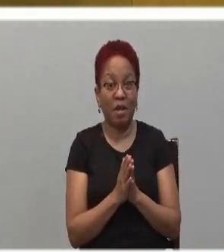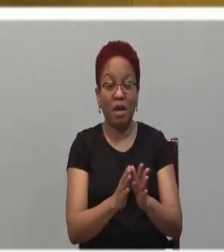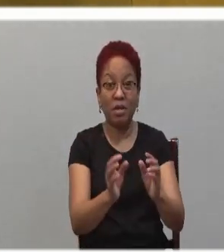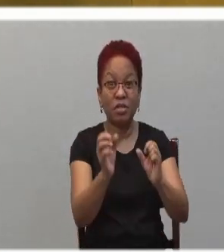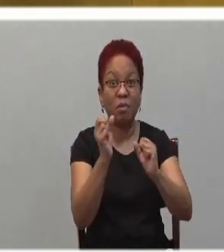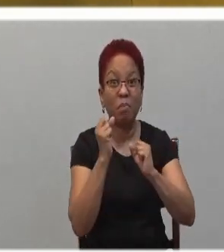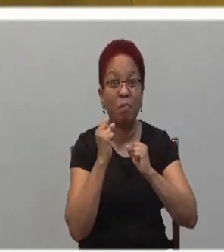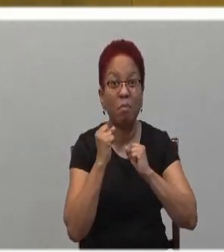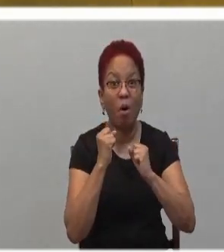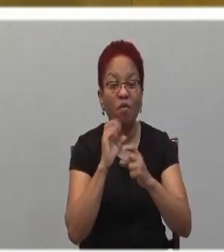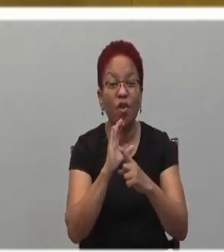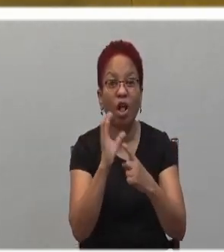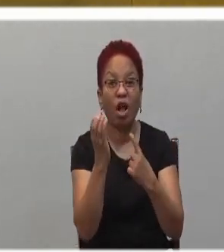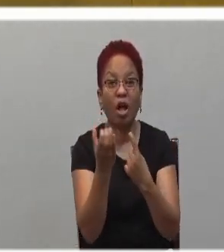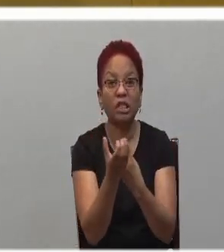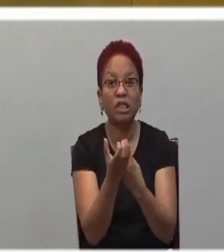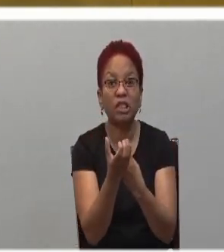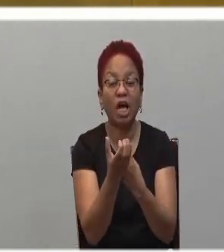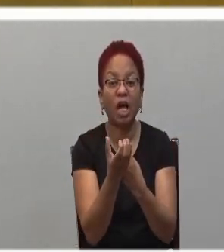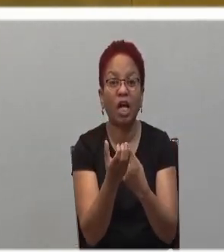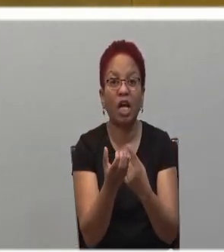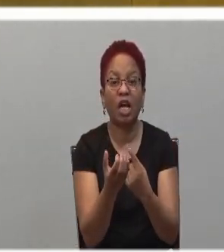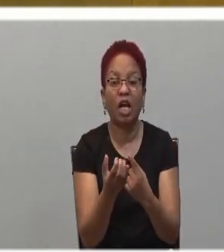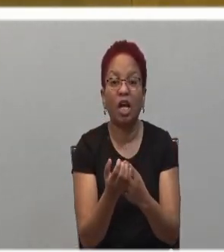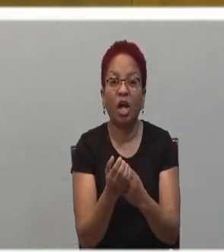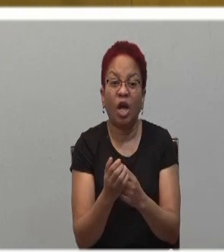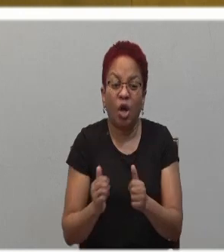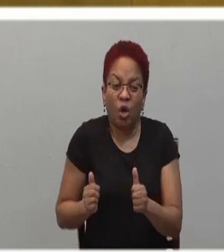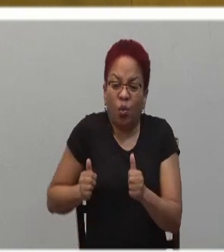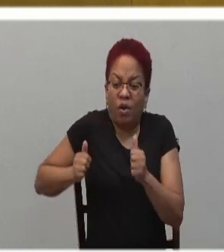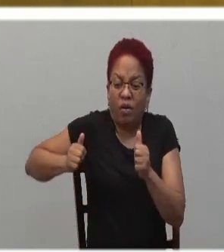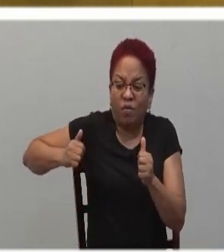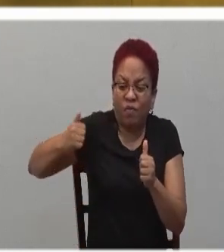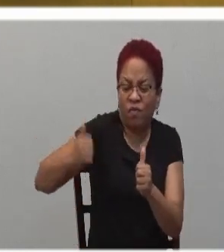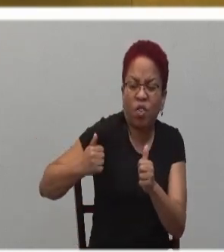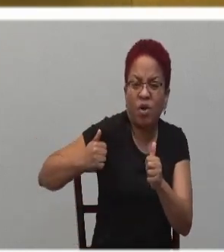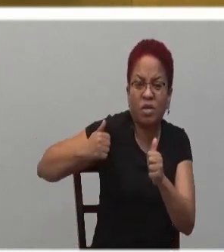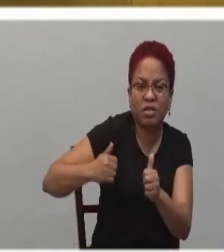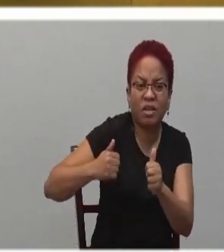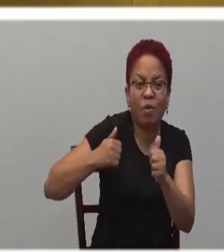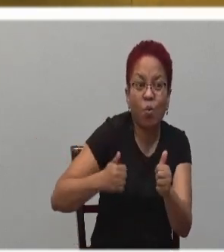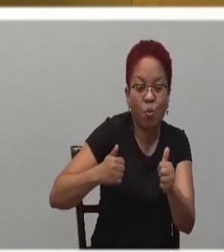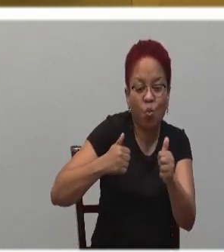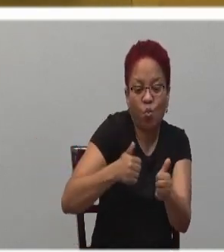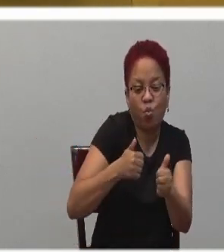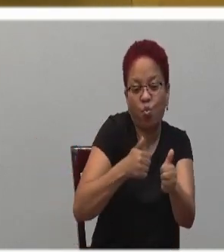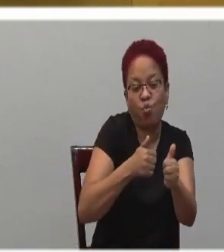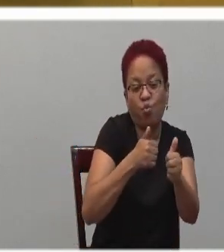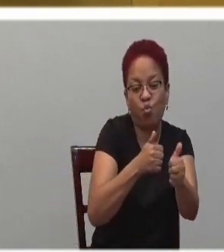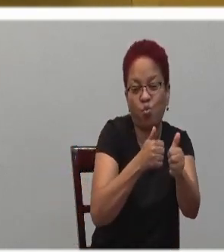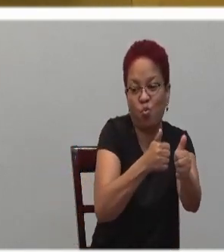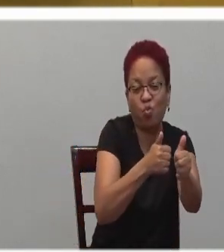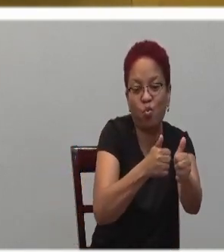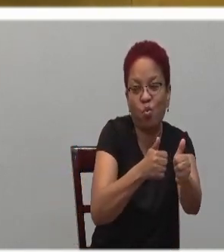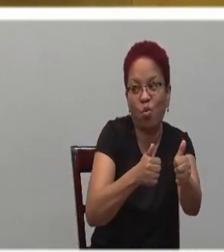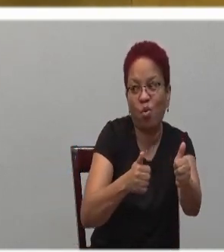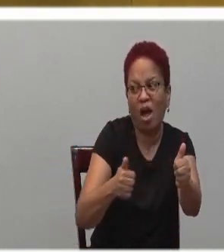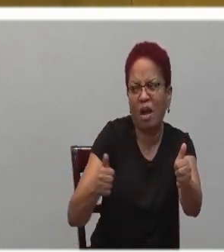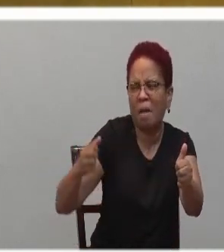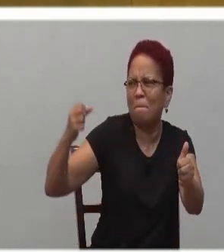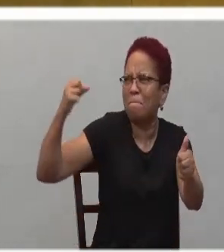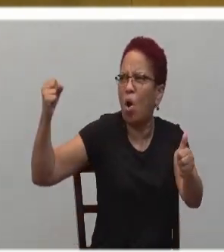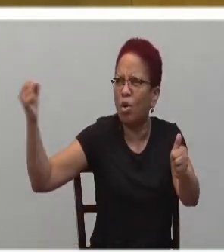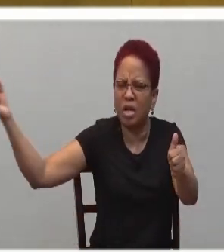is also chasing after us and inflicting their powerful ideology